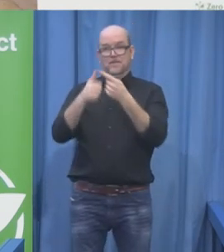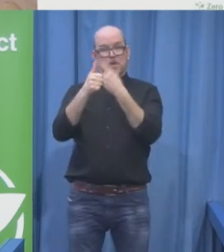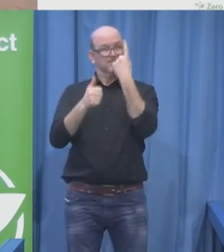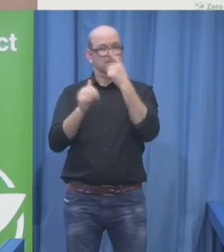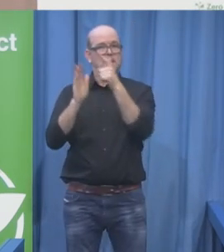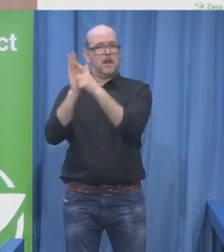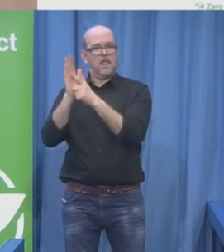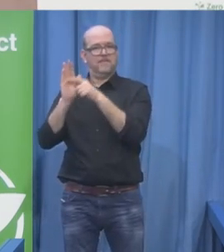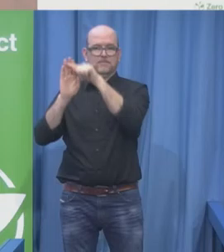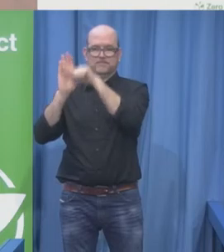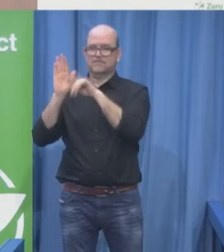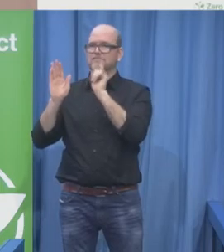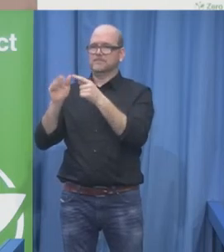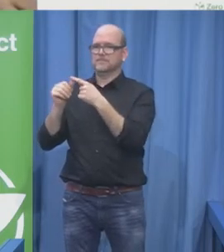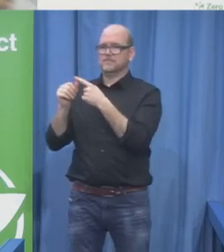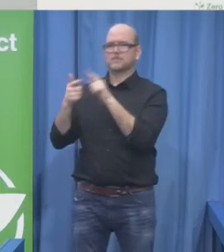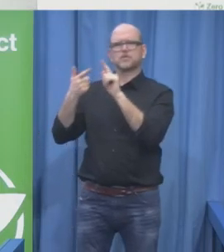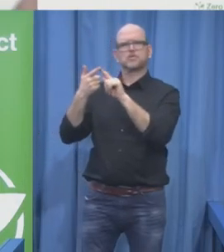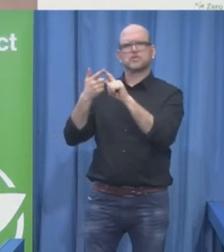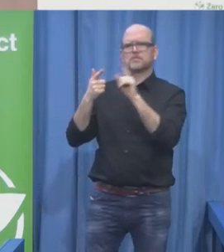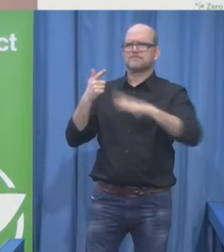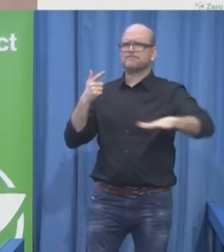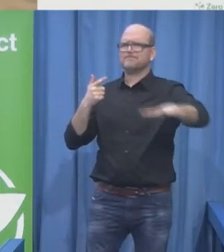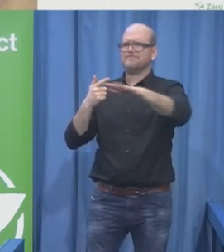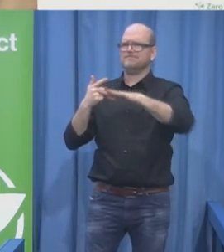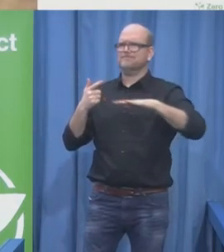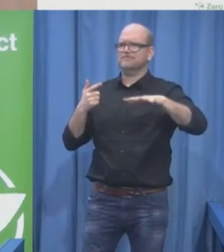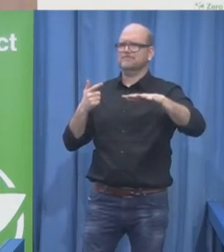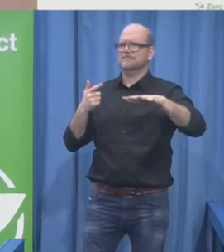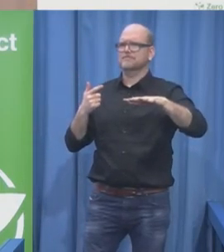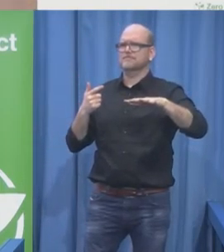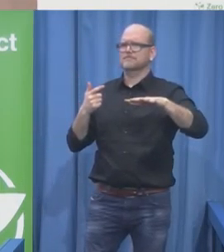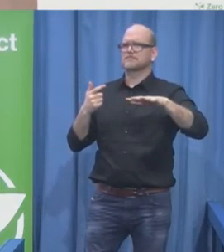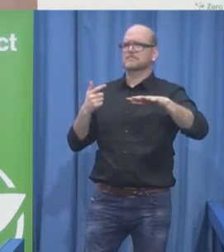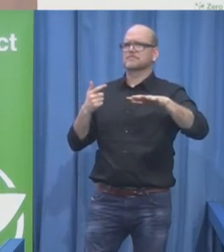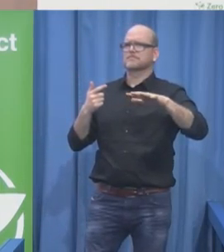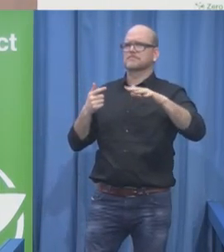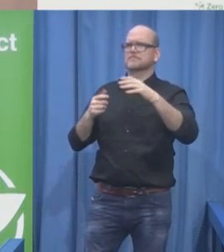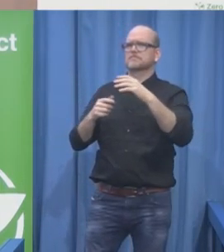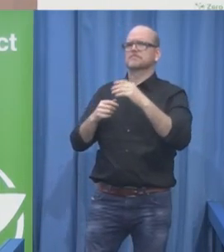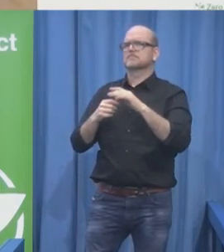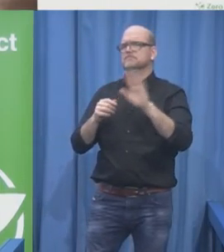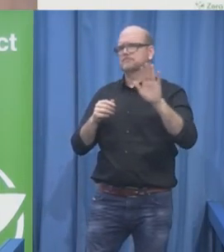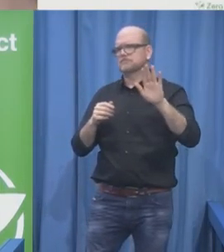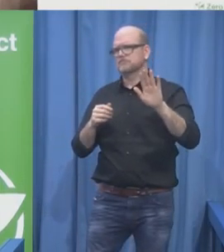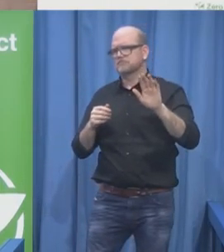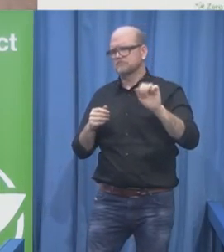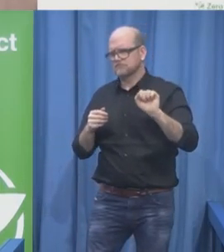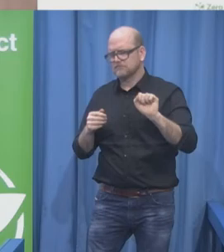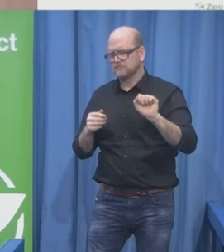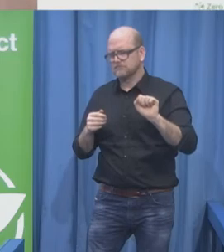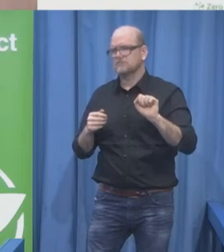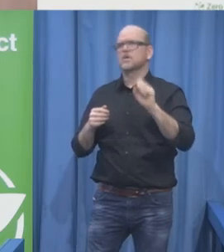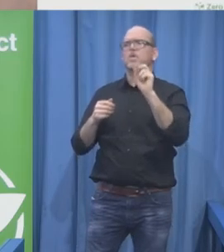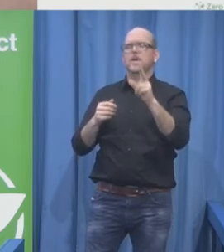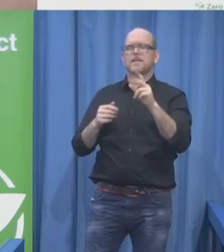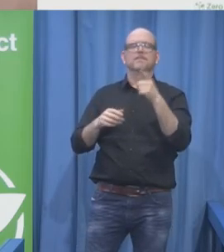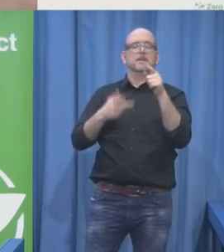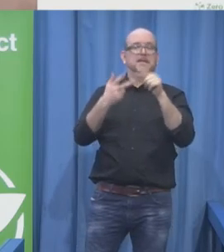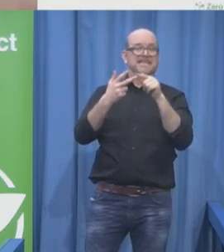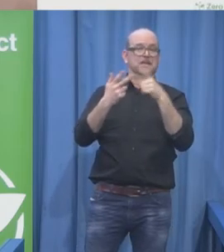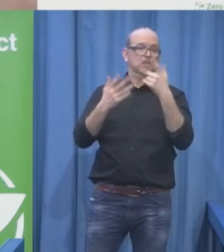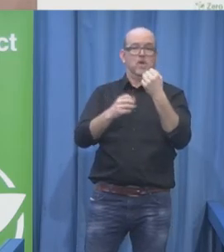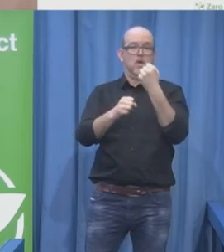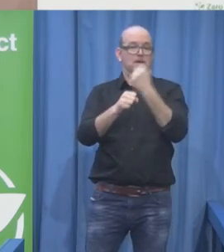that prove to be successful, and I'm really curious and ready to listen to you all. I could mention to you many countries